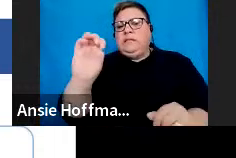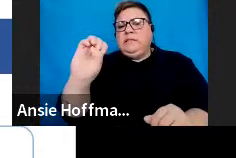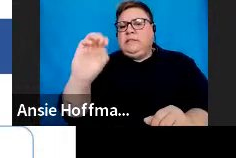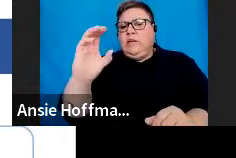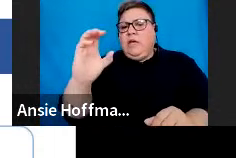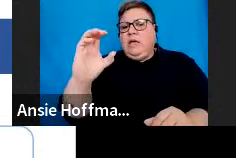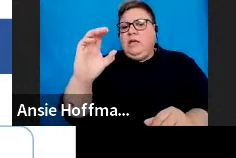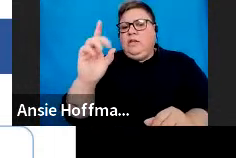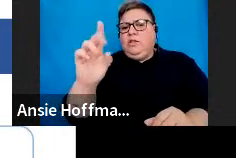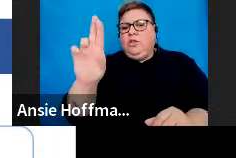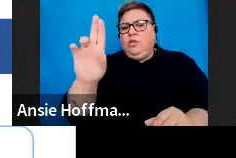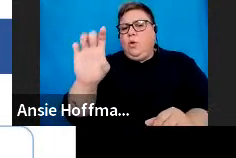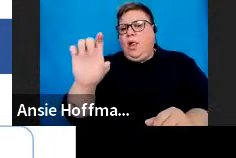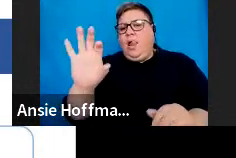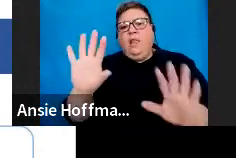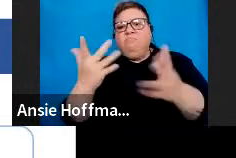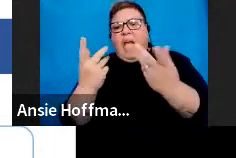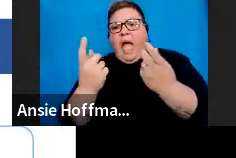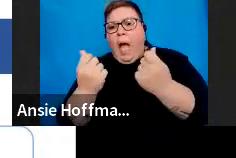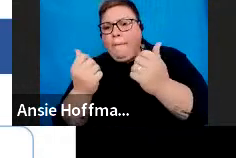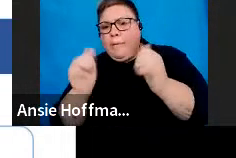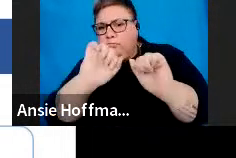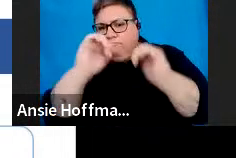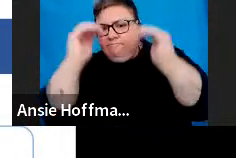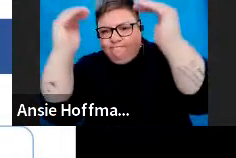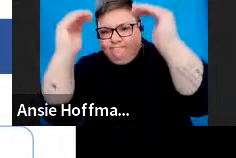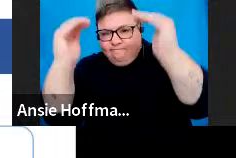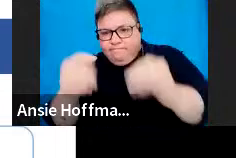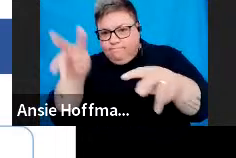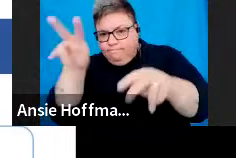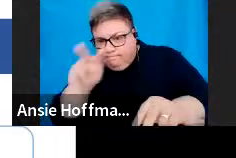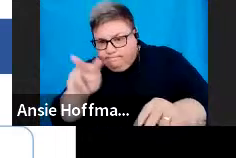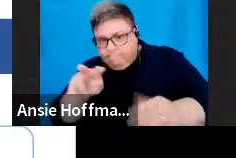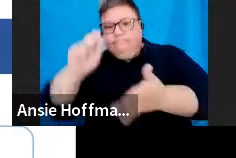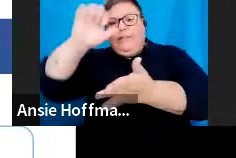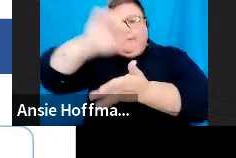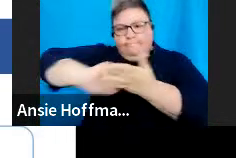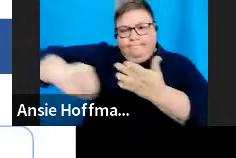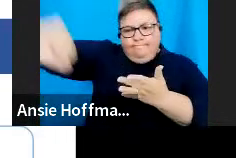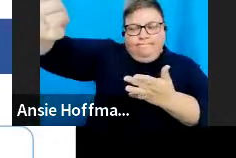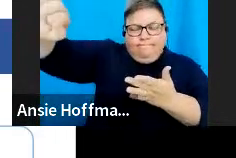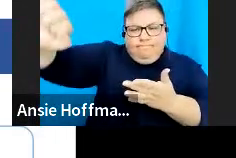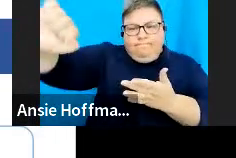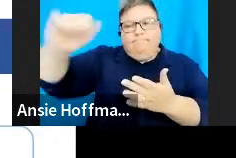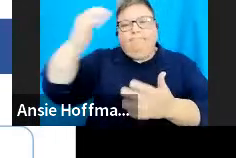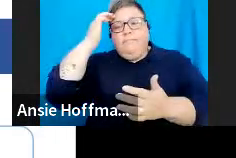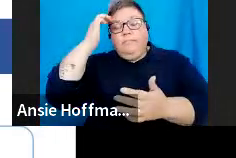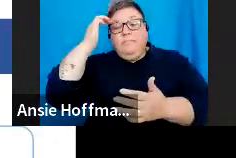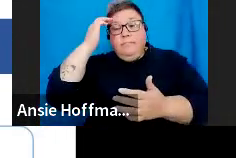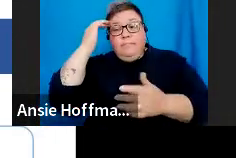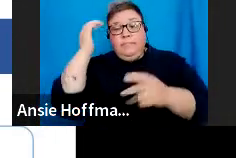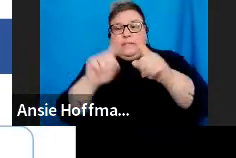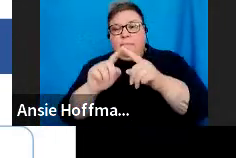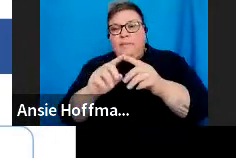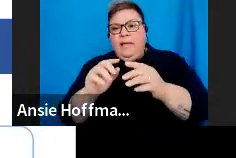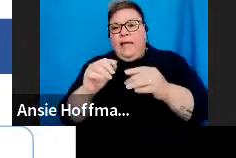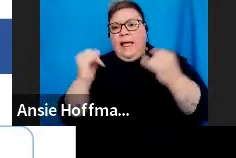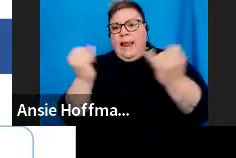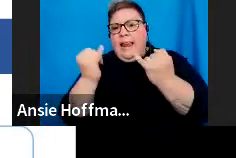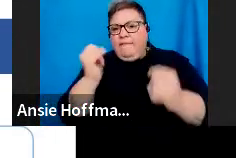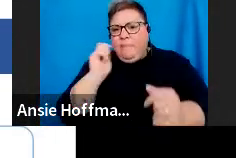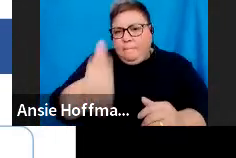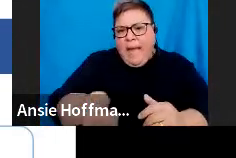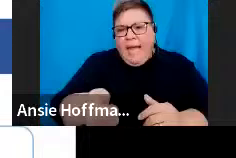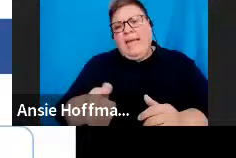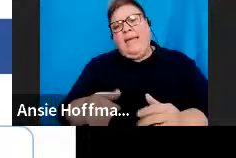submit other tax directive application for lump sum payments, such as securities, fixed amounts, leave payments, and on